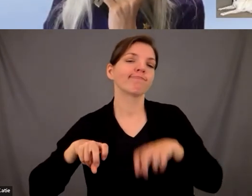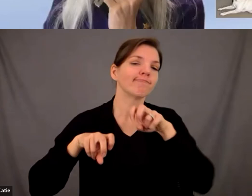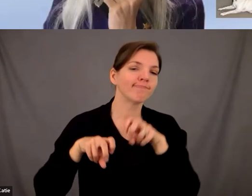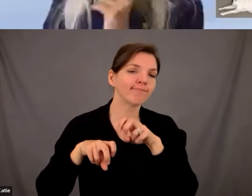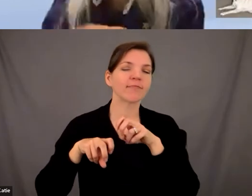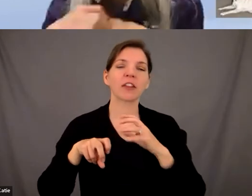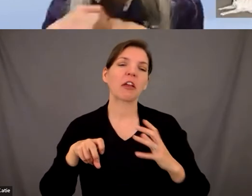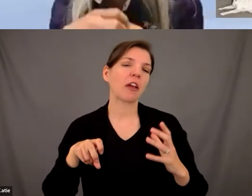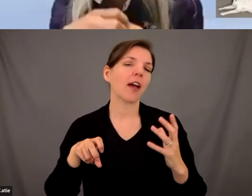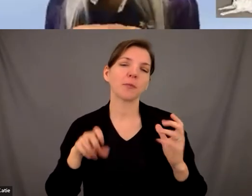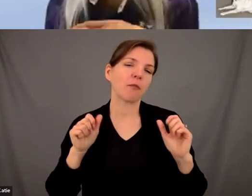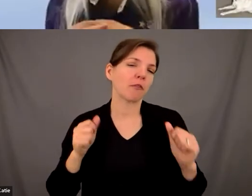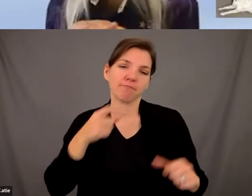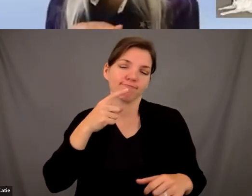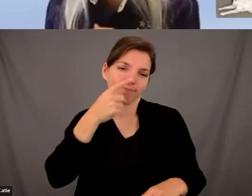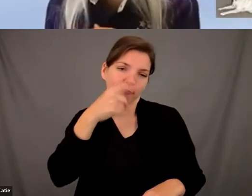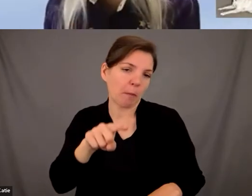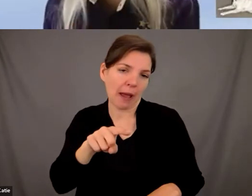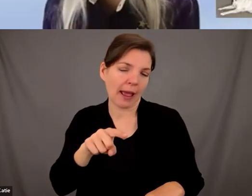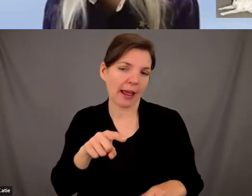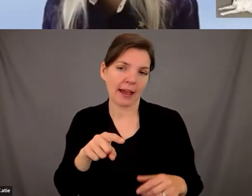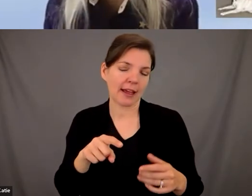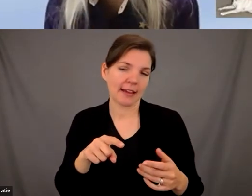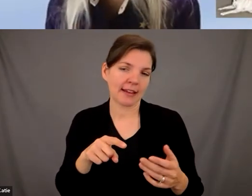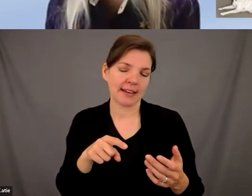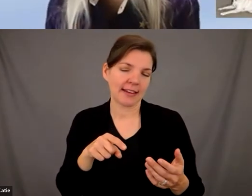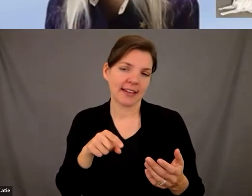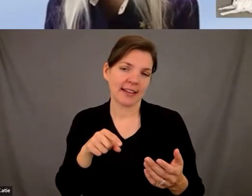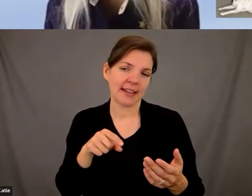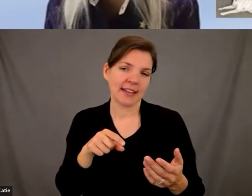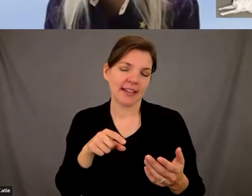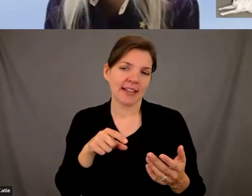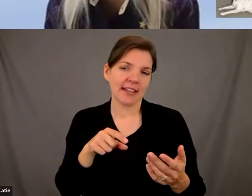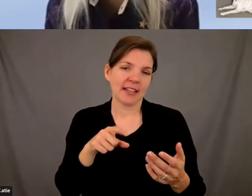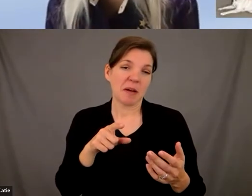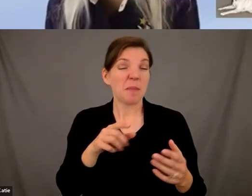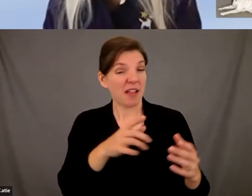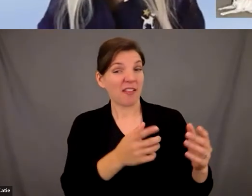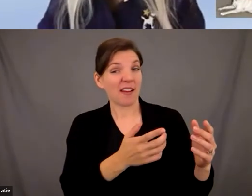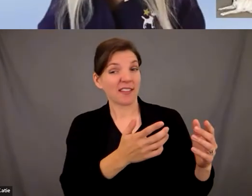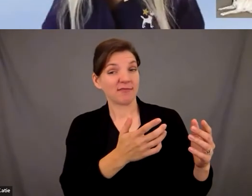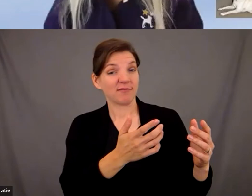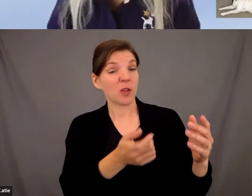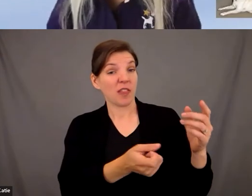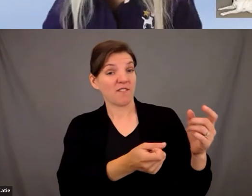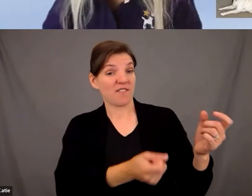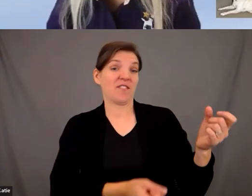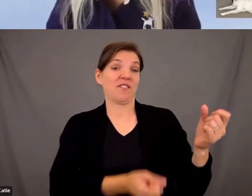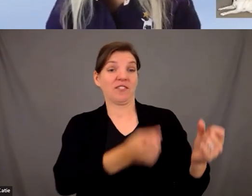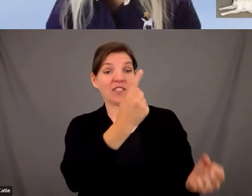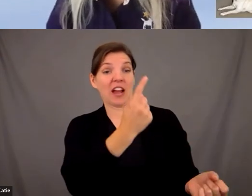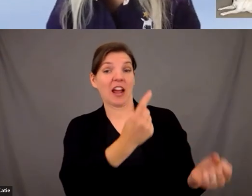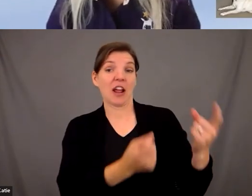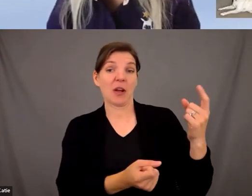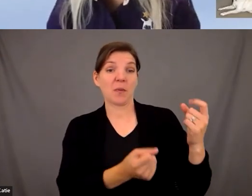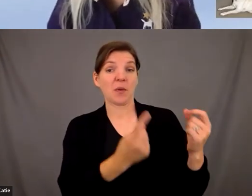expose but like we were i guess relatively close vantage point like even inside